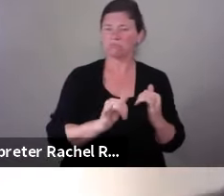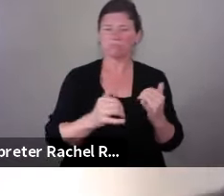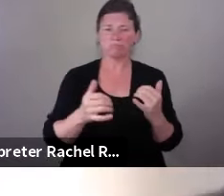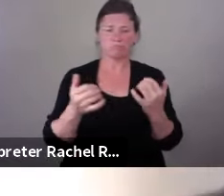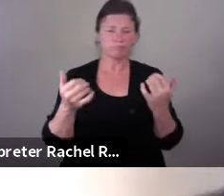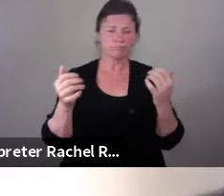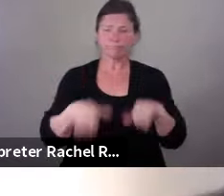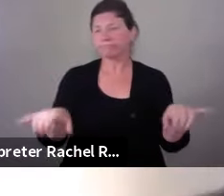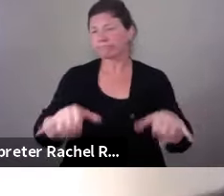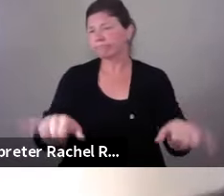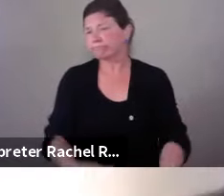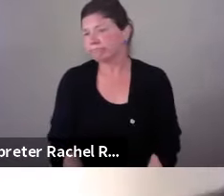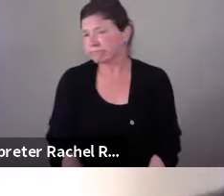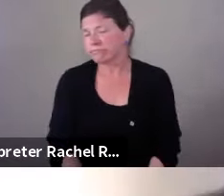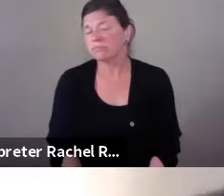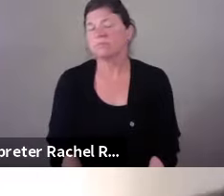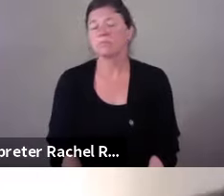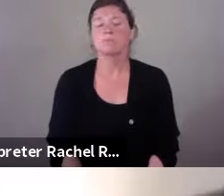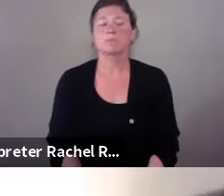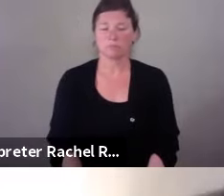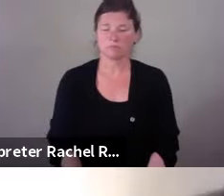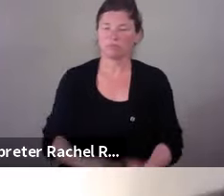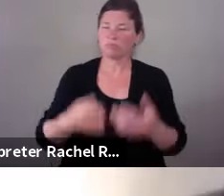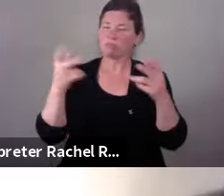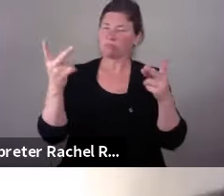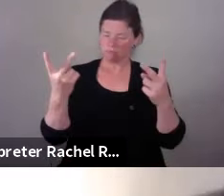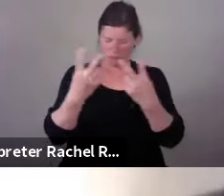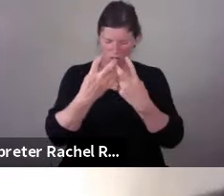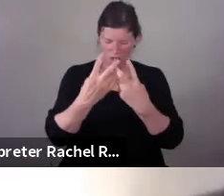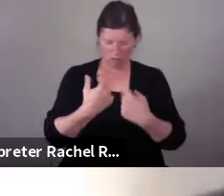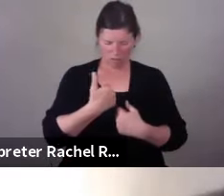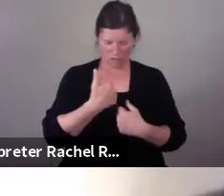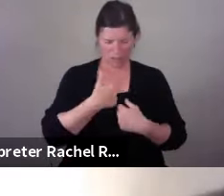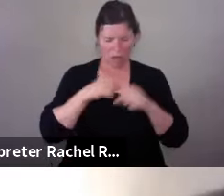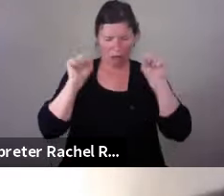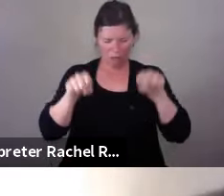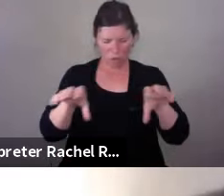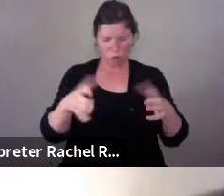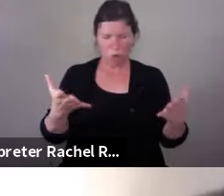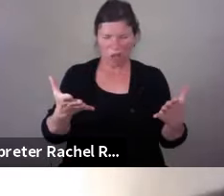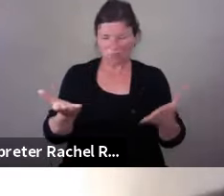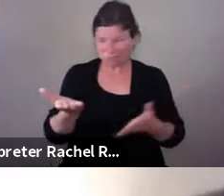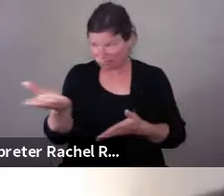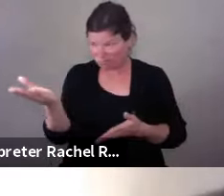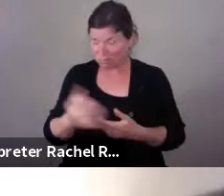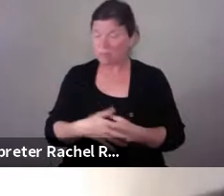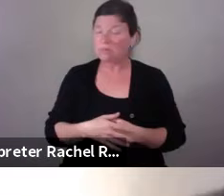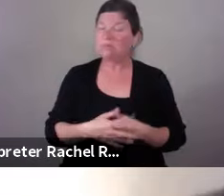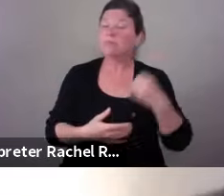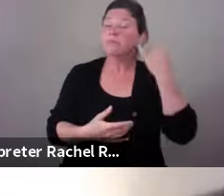So figure out what you're capable of. And to any families watching this,